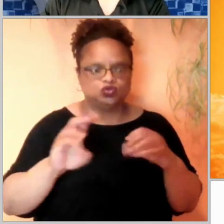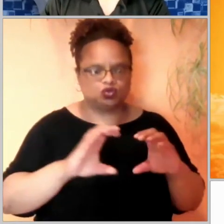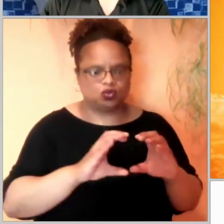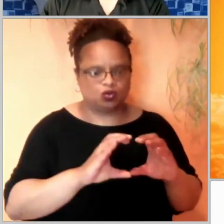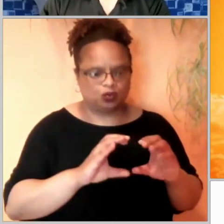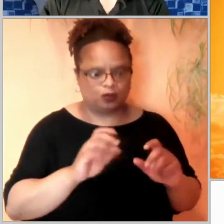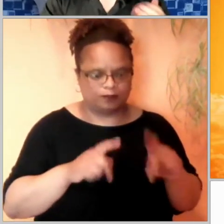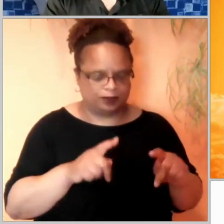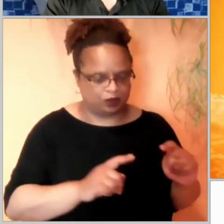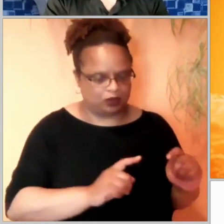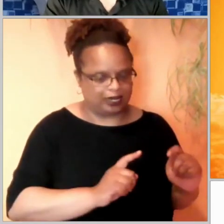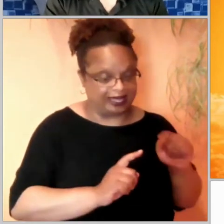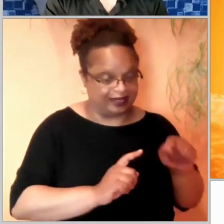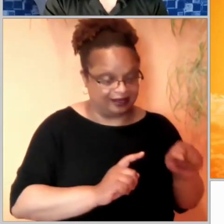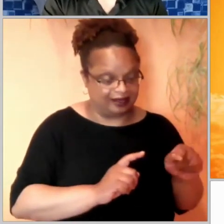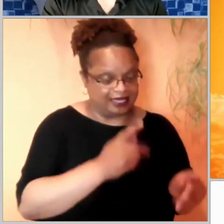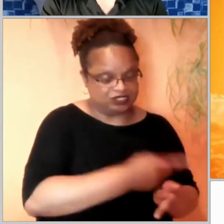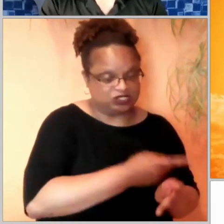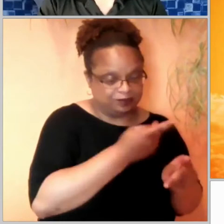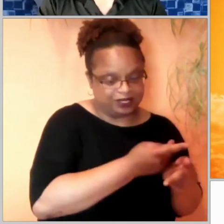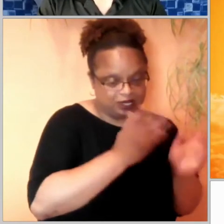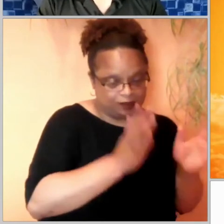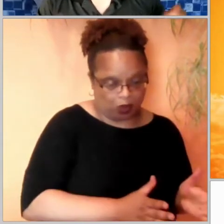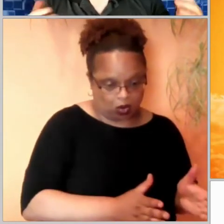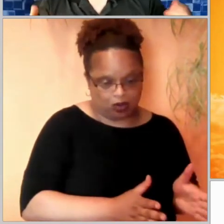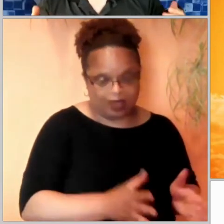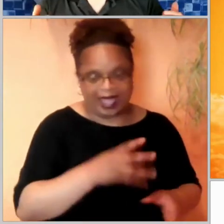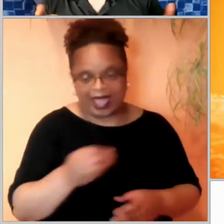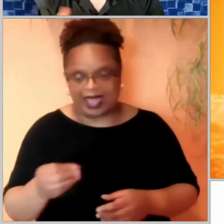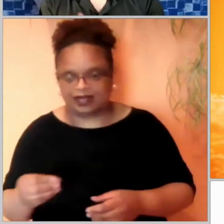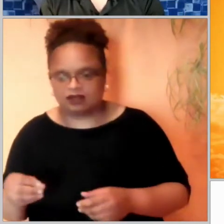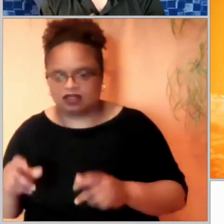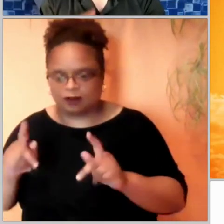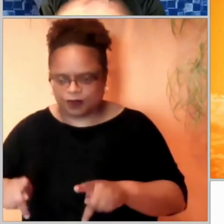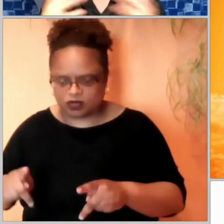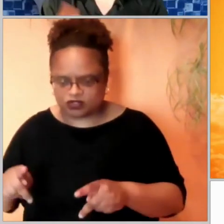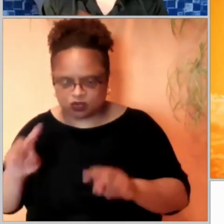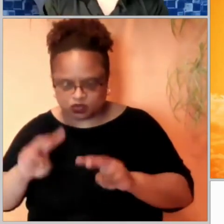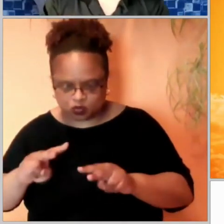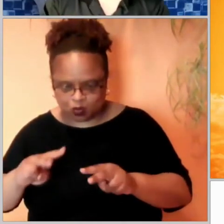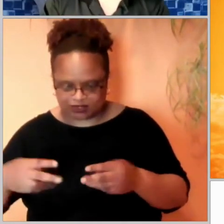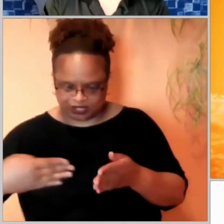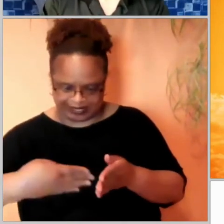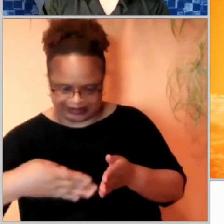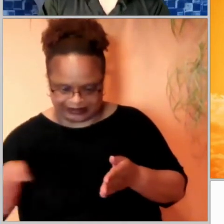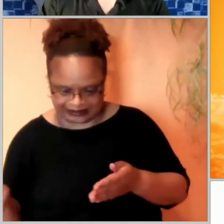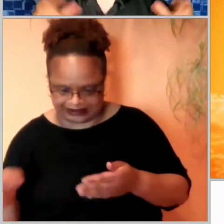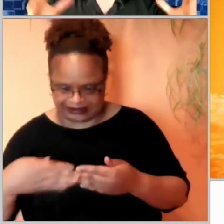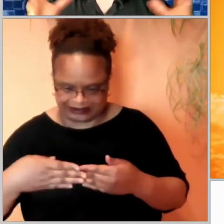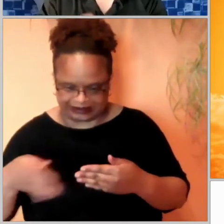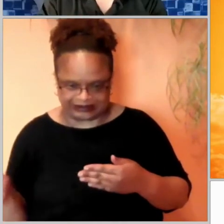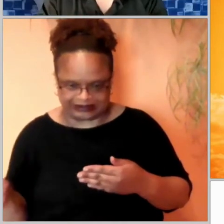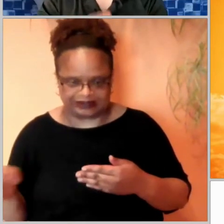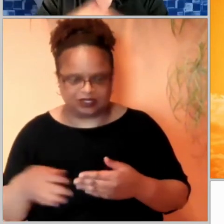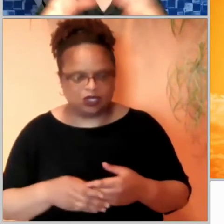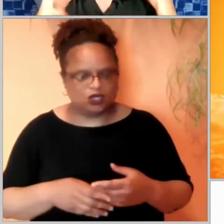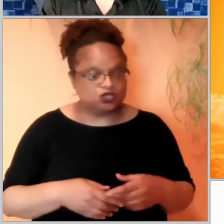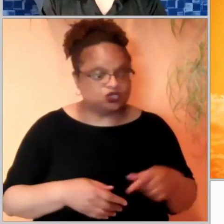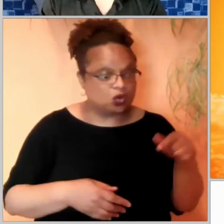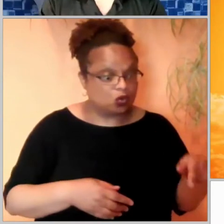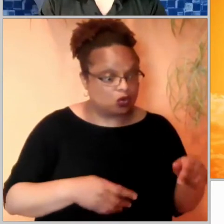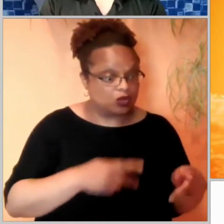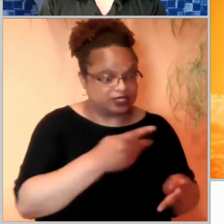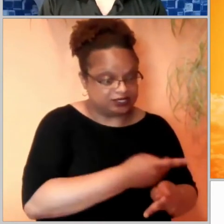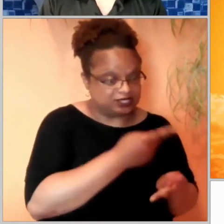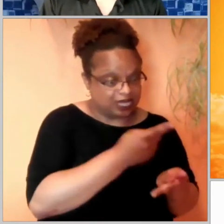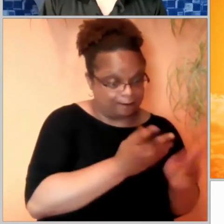keepers. So what was the shepherd's job? During the day, the shepherd would watch the sheep as they were herded in the open